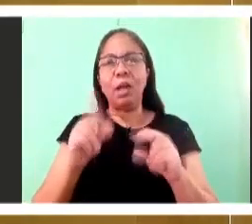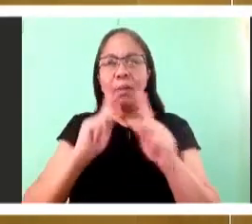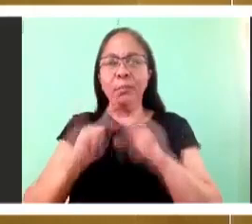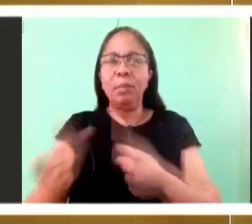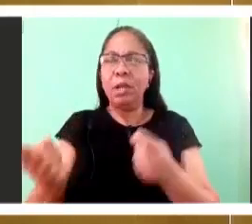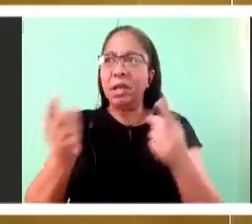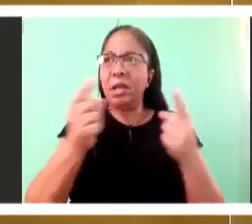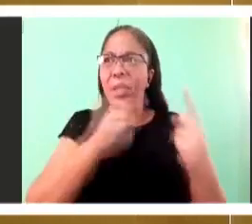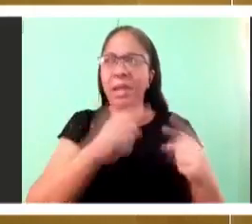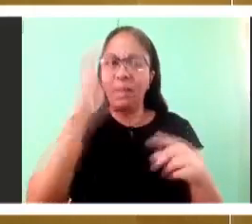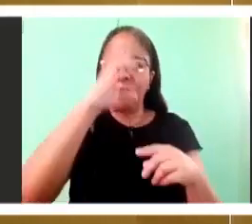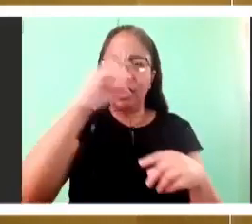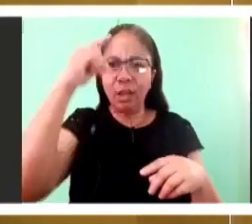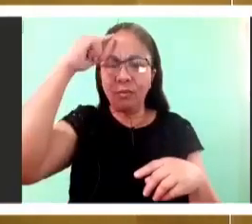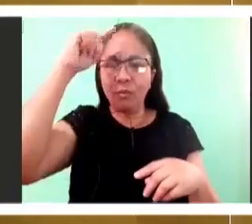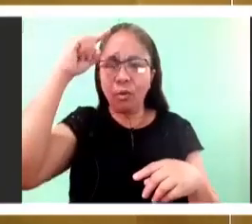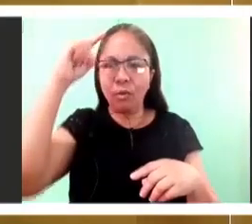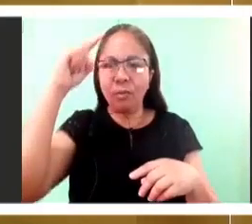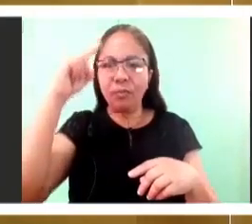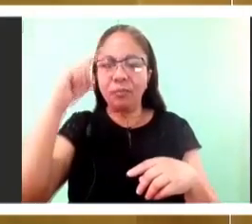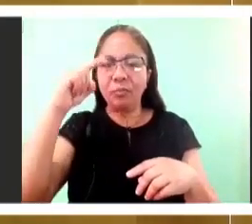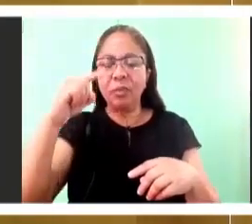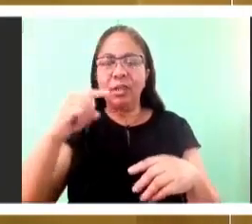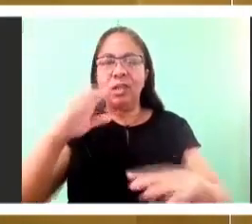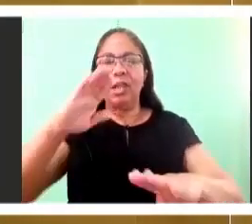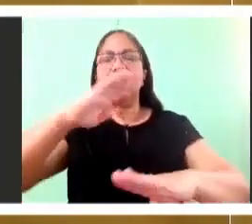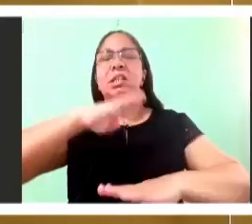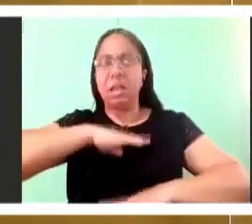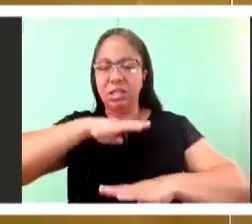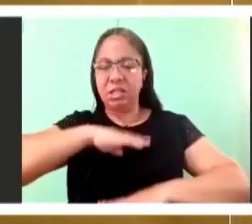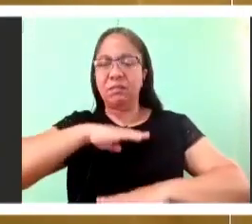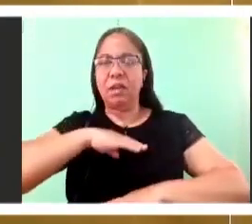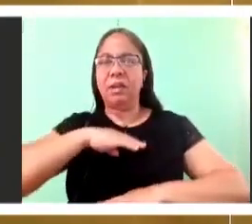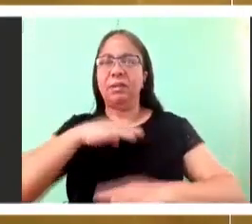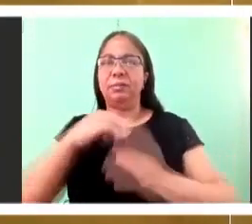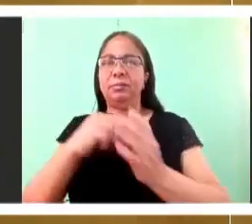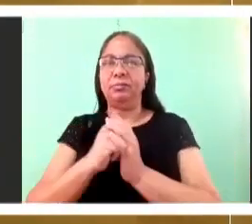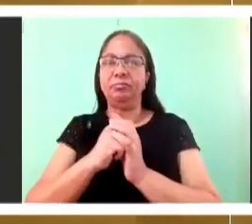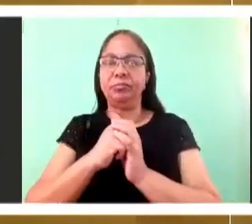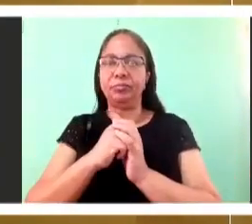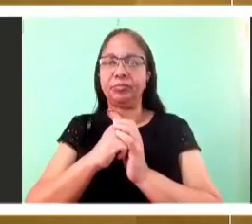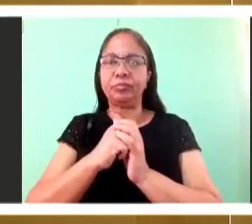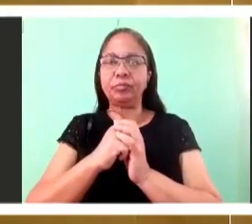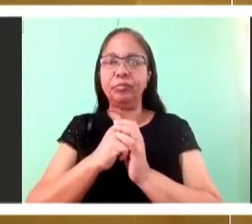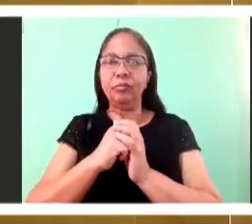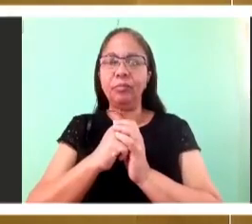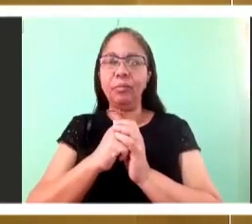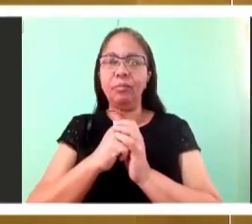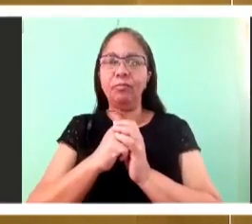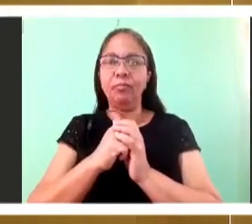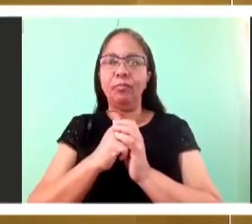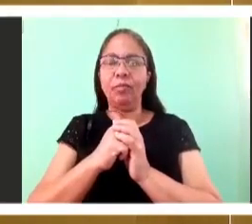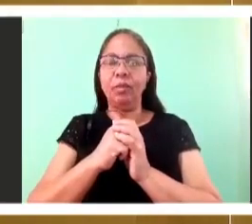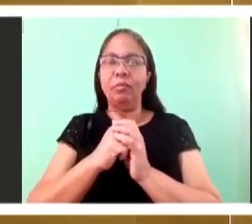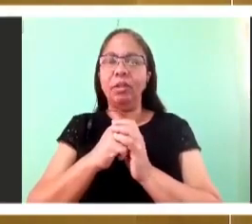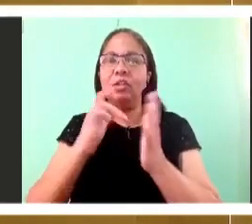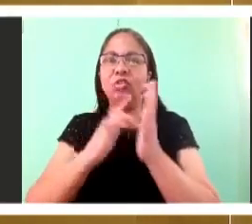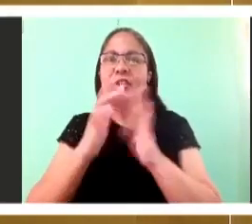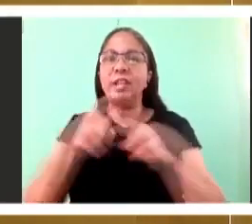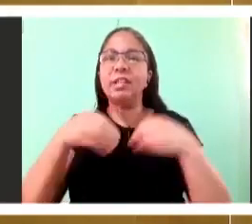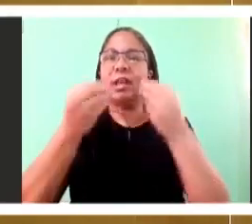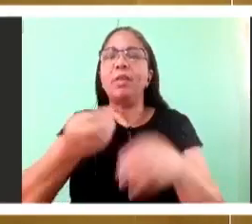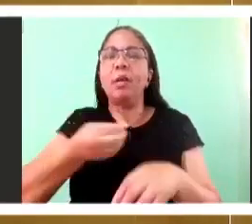for them. The Bread of Life discourse went into many, many different turns and twists.